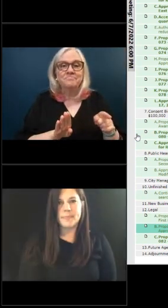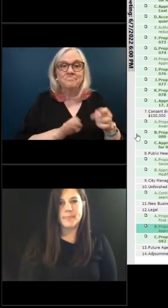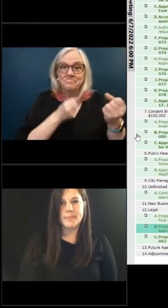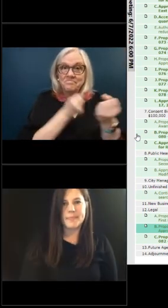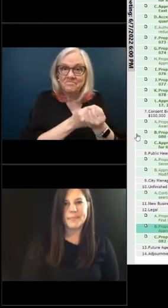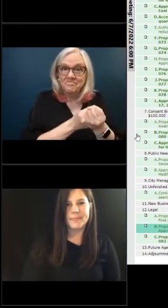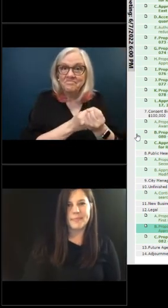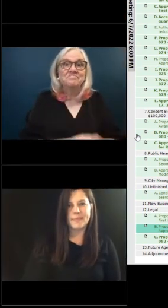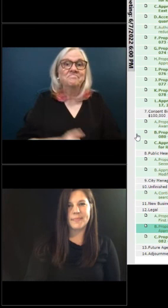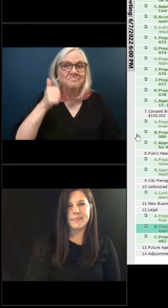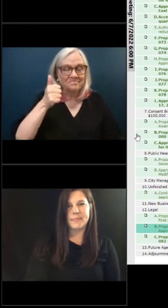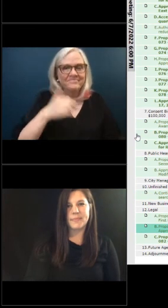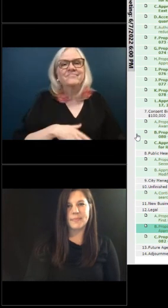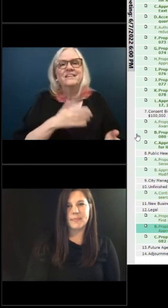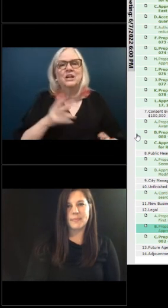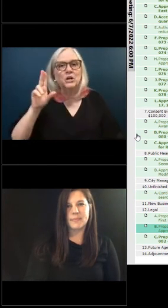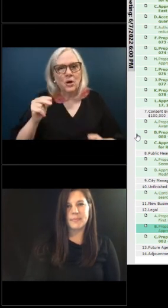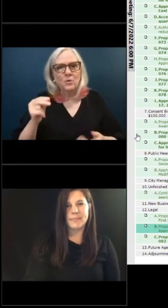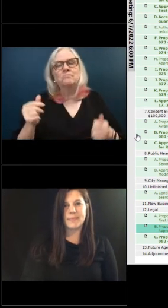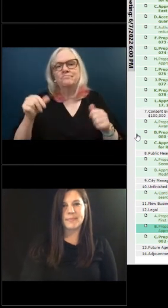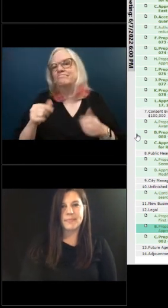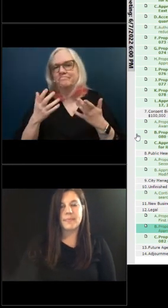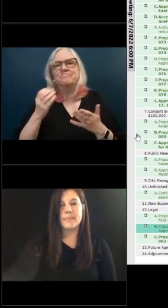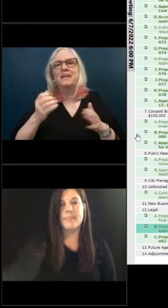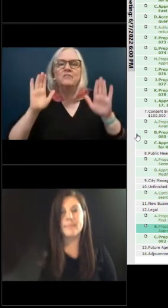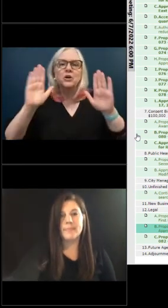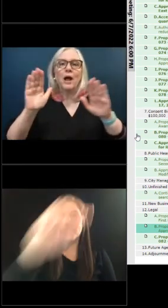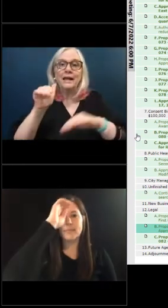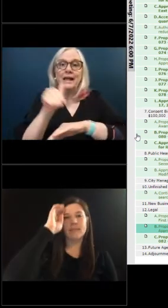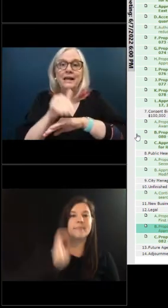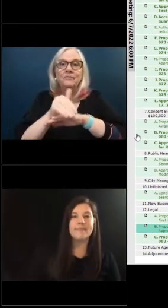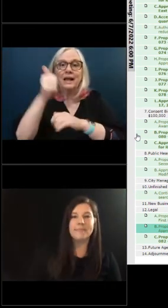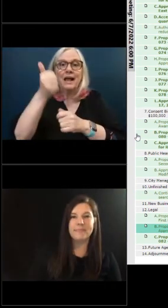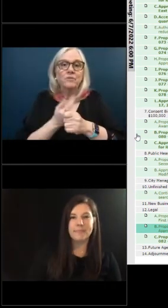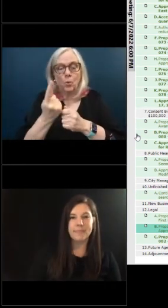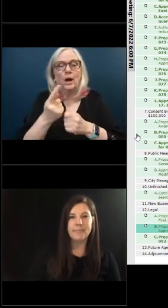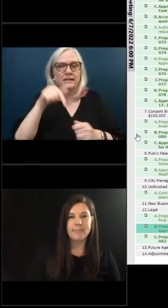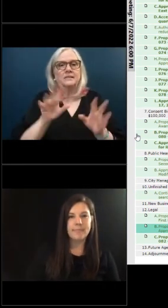aye all those opposed say no the ayes have it have a great evening everybody this meeting is adjourned